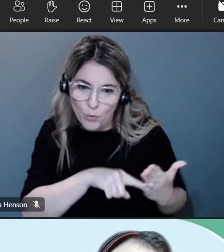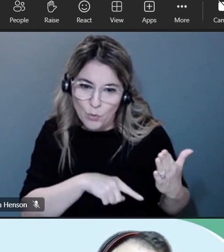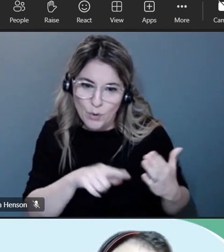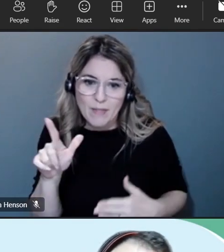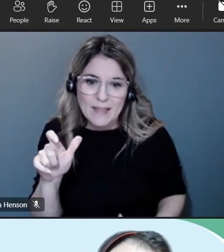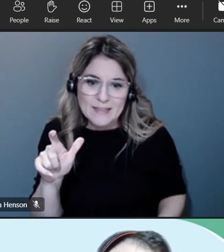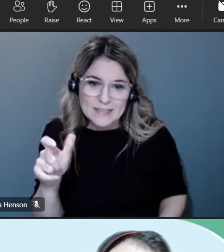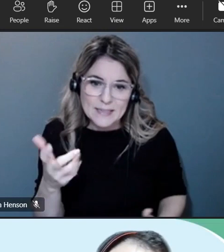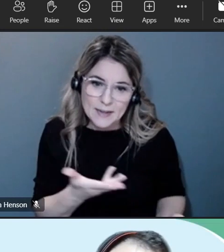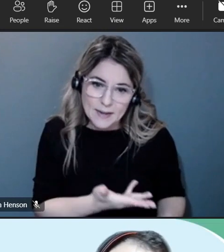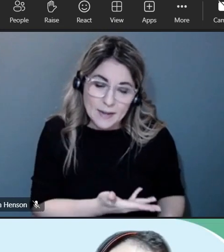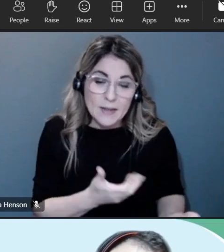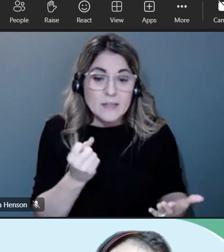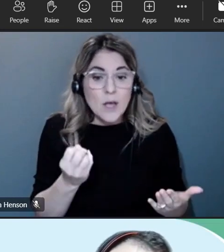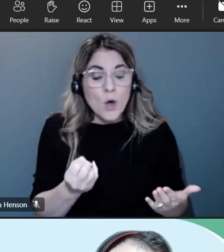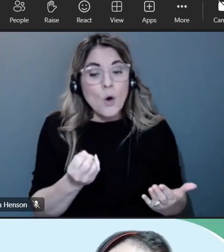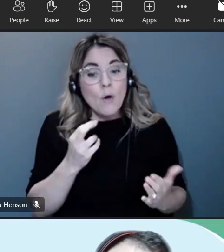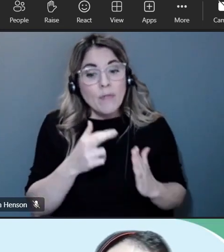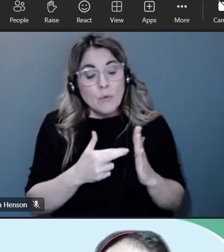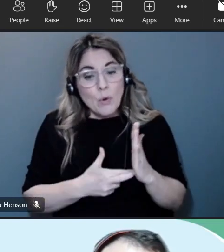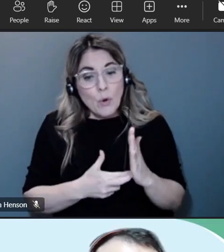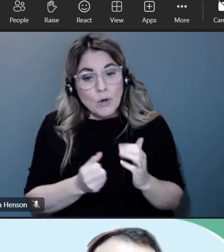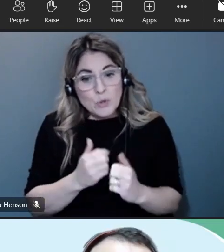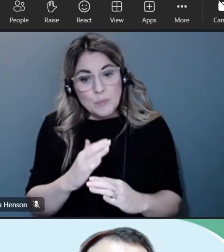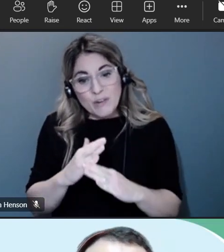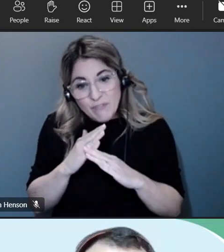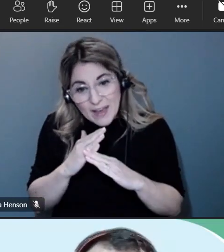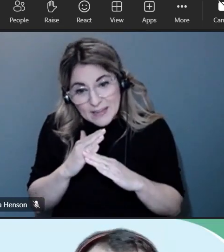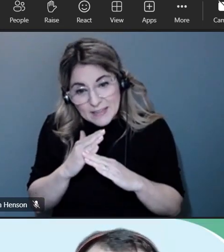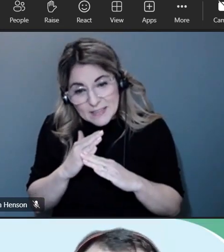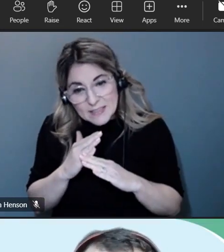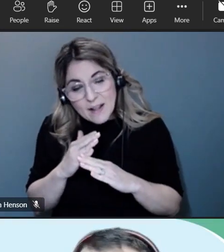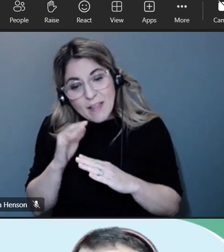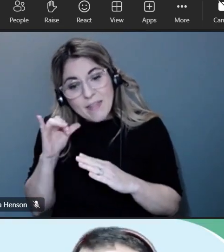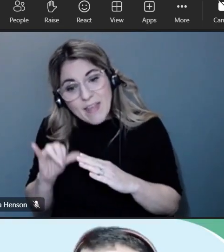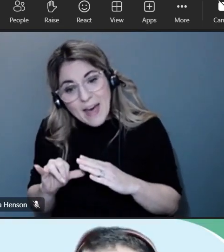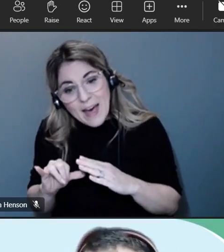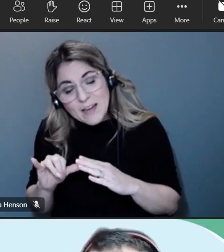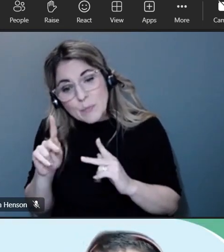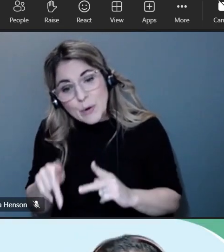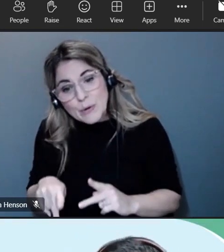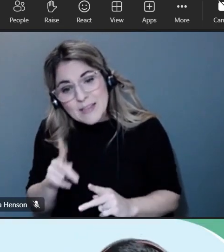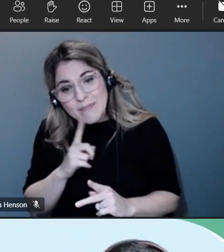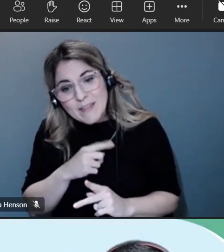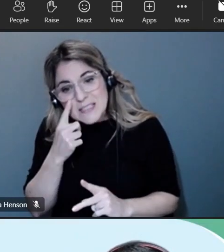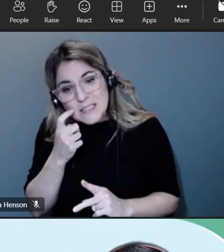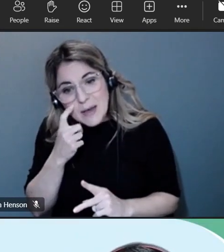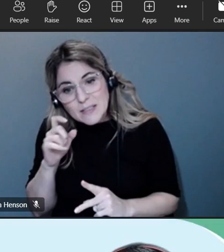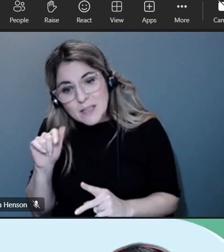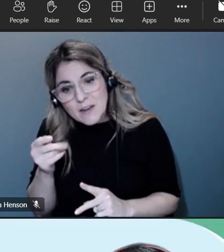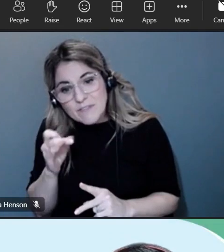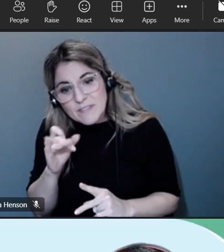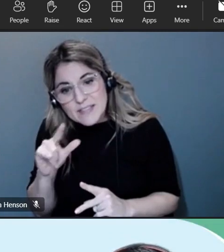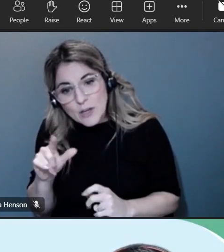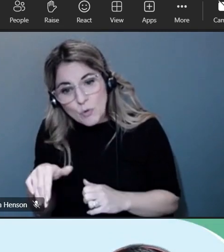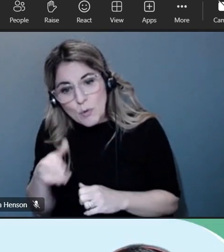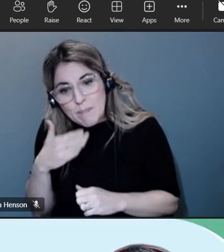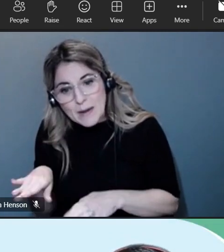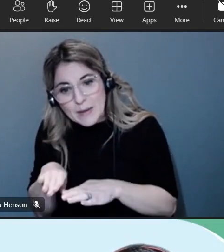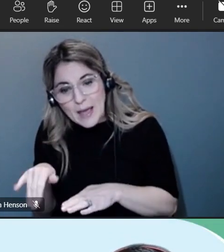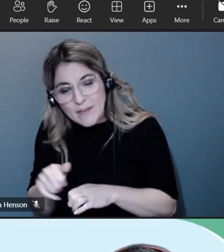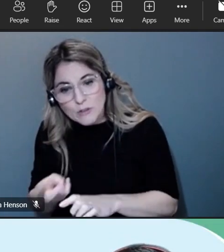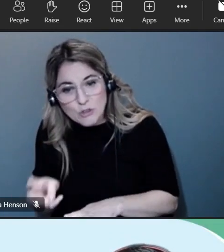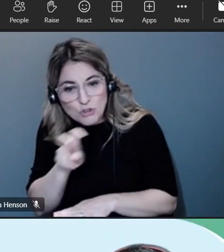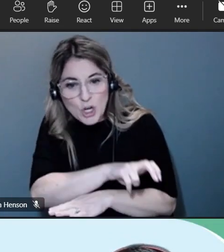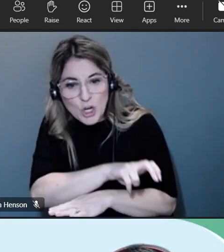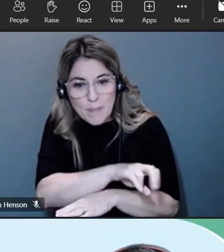and uh it it makes it more difficult for a an individual to sort of move around and and continue that kind of behavior so i